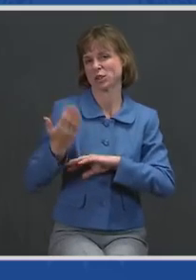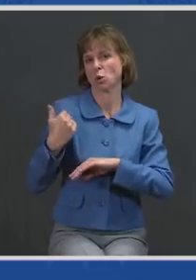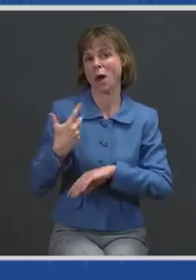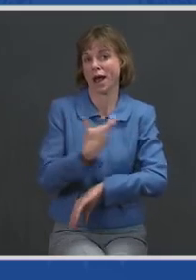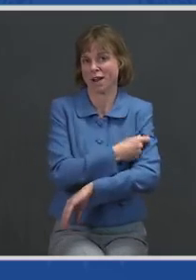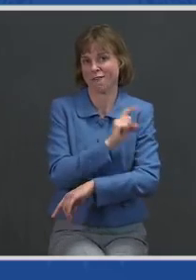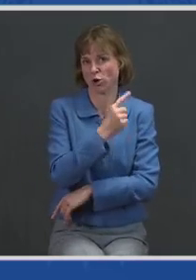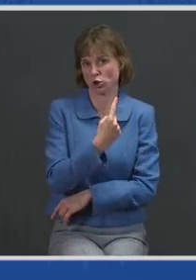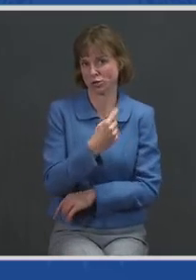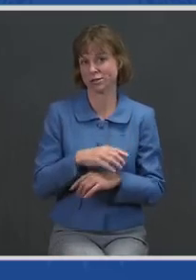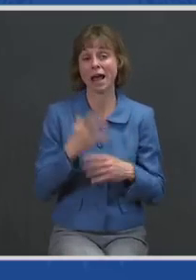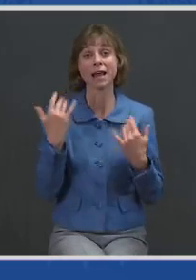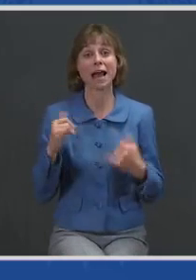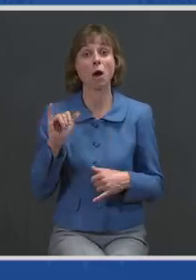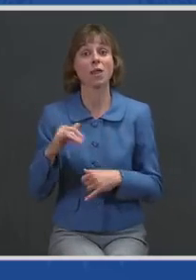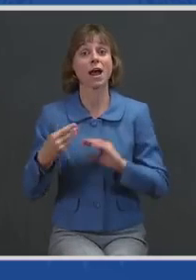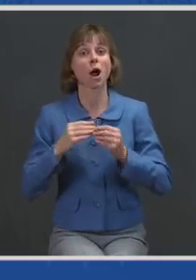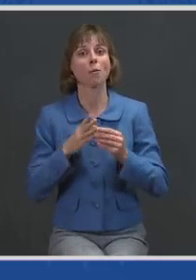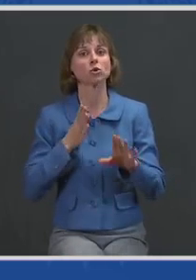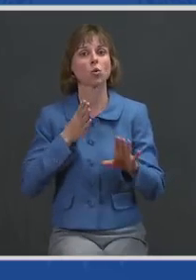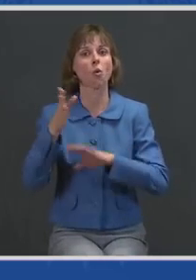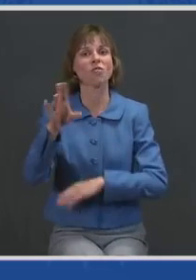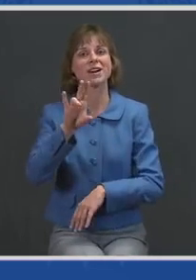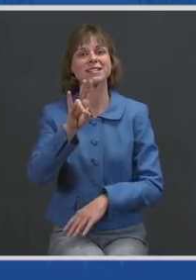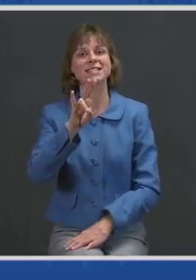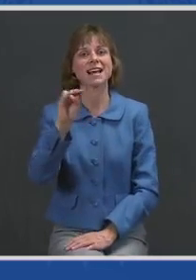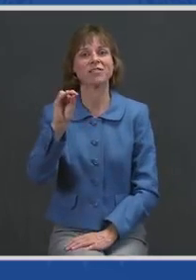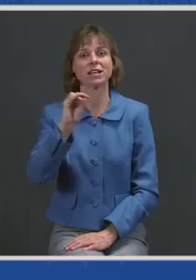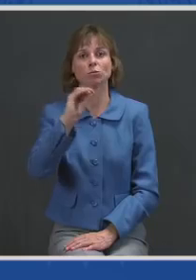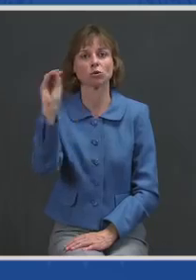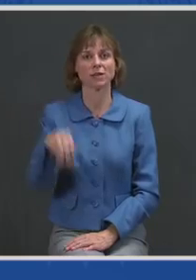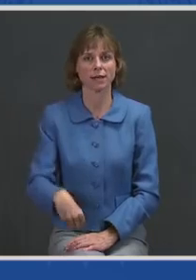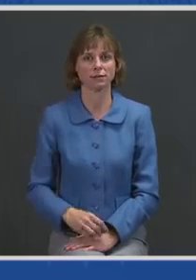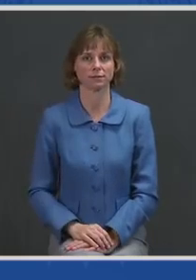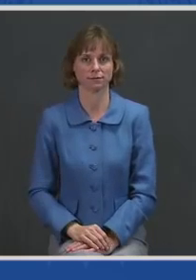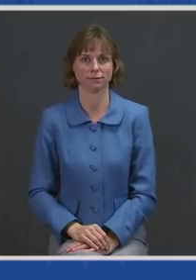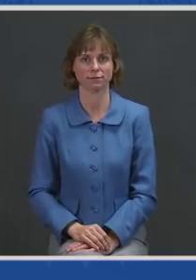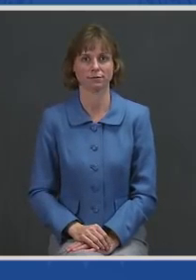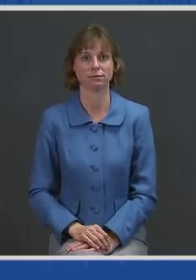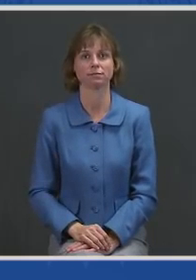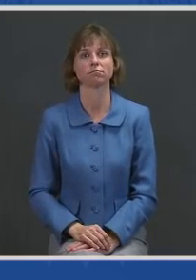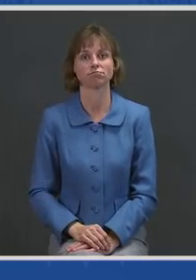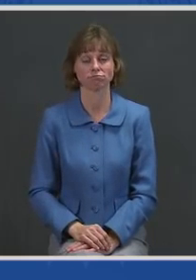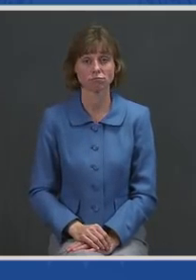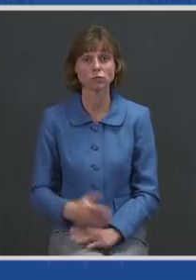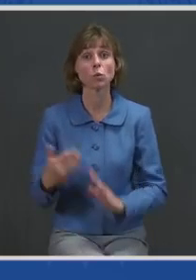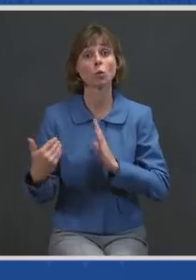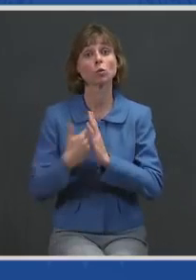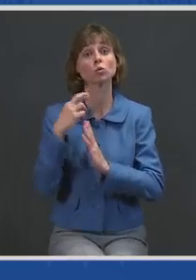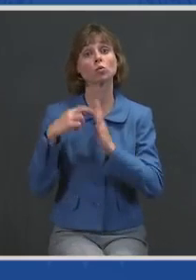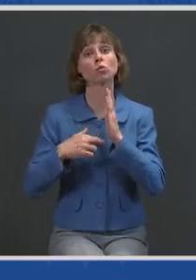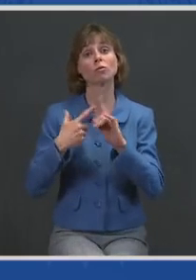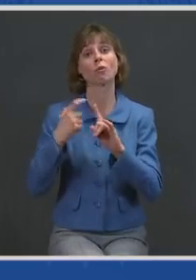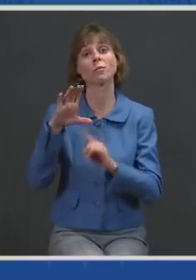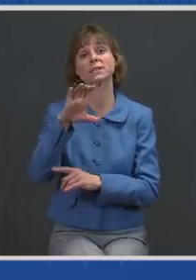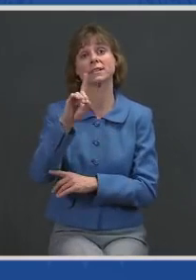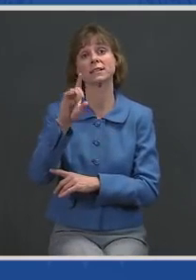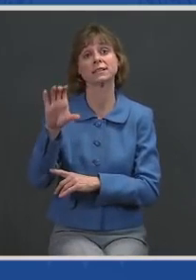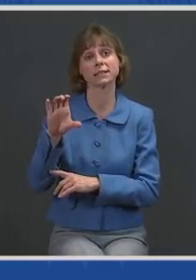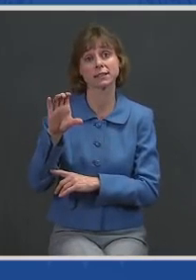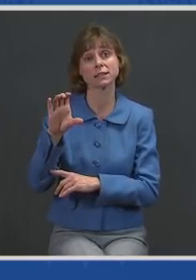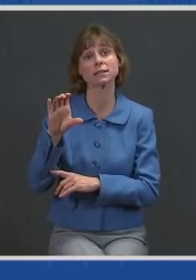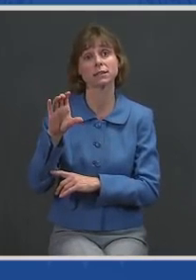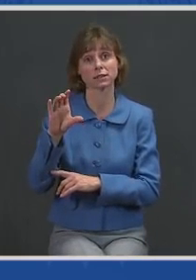Today, that number is well over 70 percent. With new guidance from the Centers for Disease Control and Prevention,